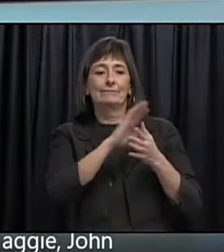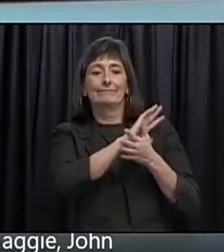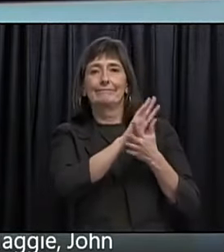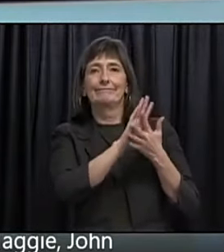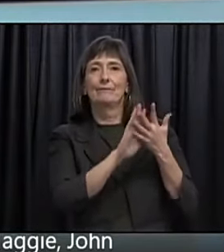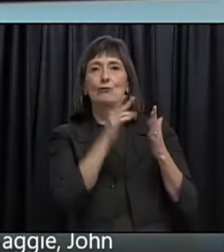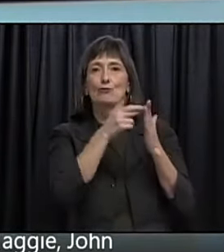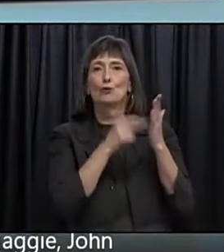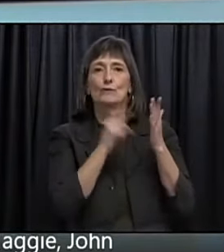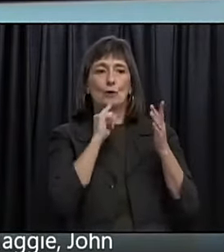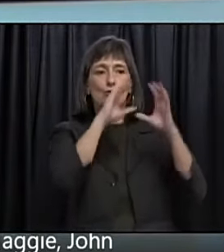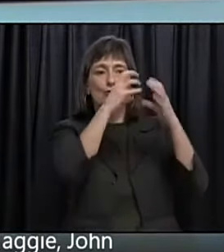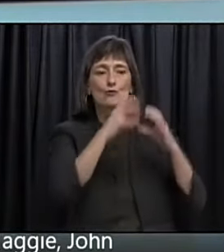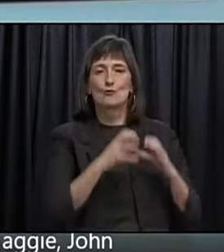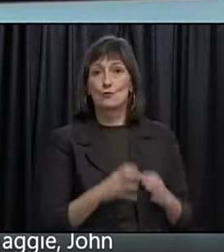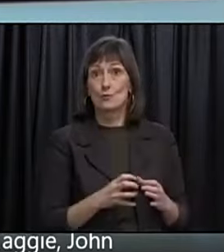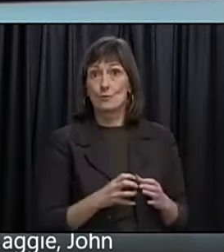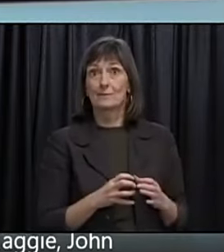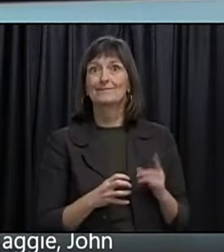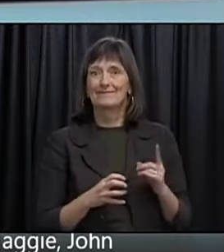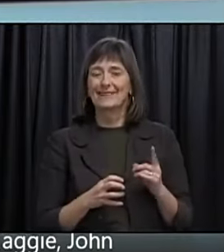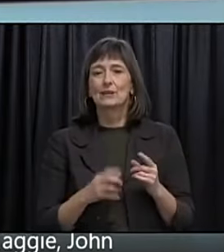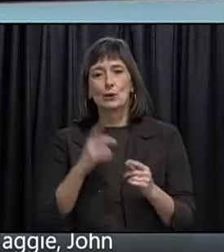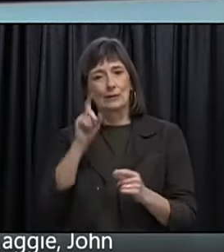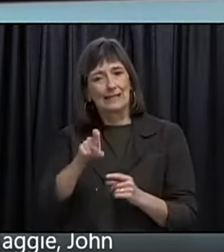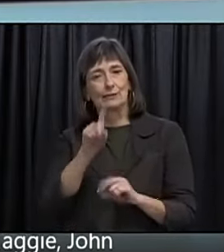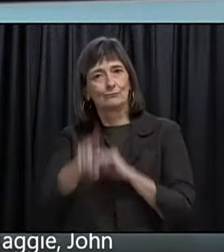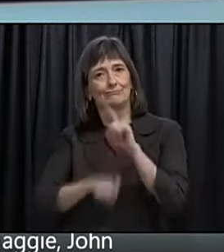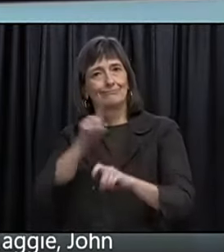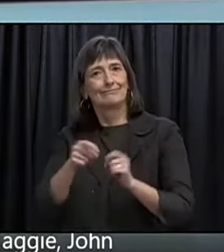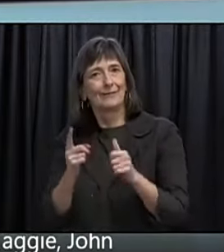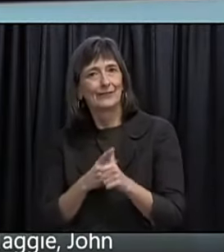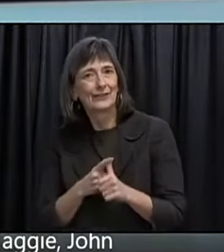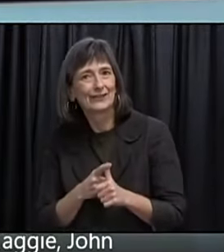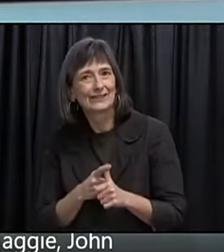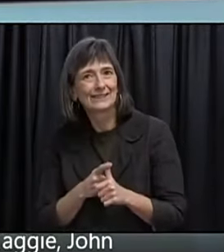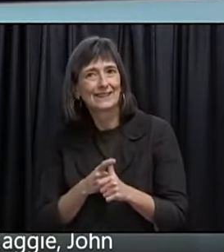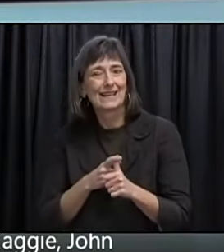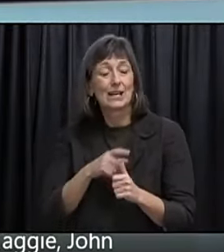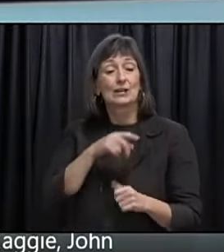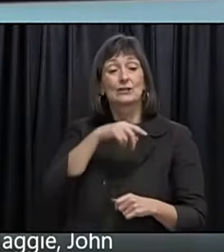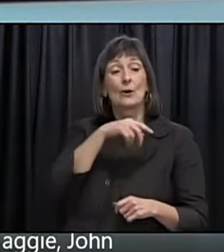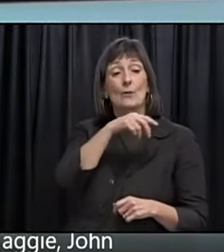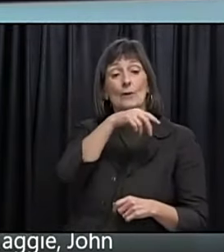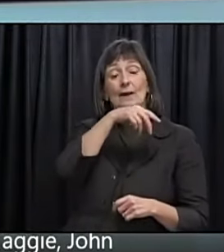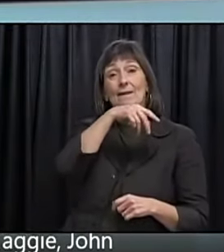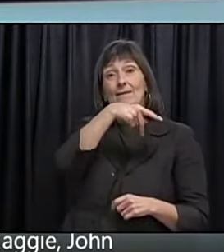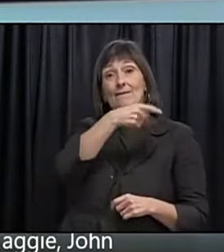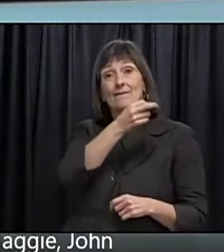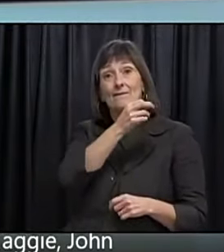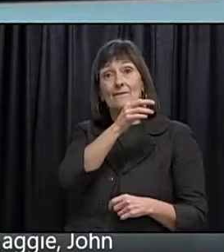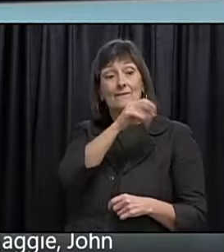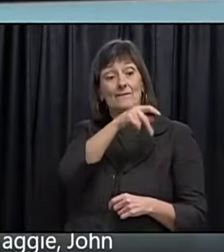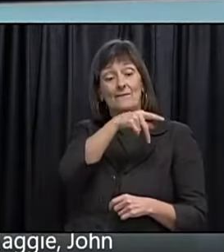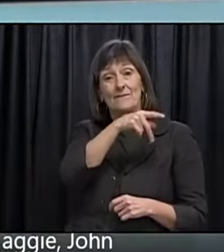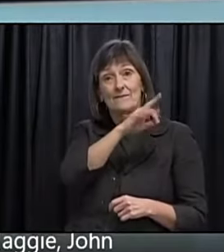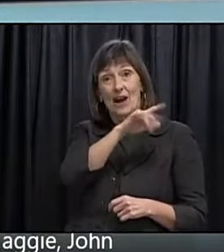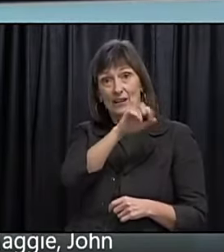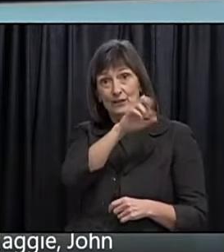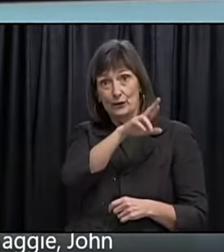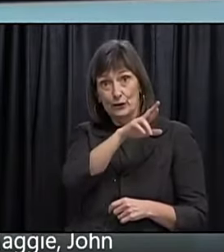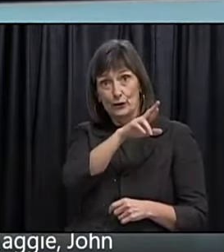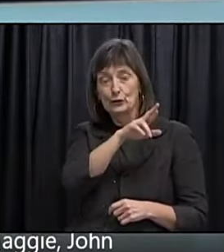order. So. Given. The fact. That the moment. It's. By Pfizer's insistence. Restricted. To eastern health.